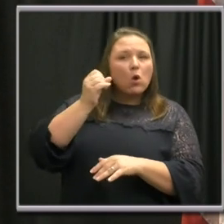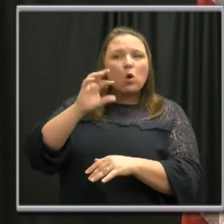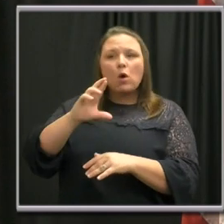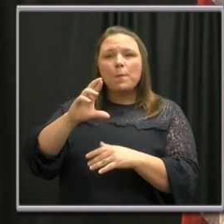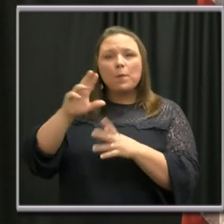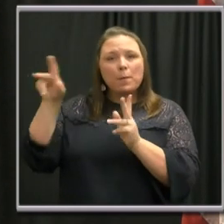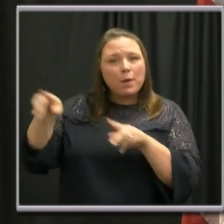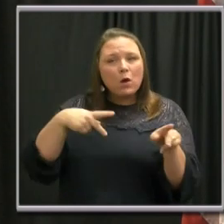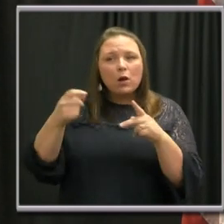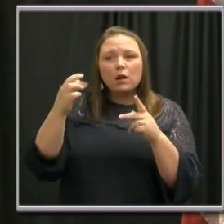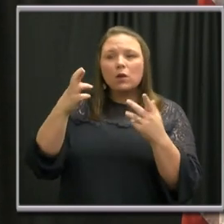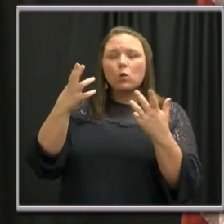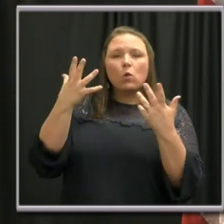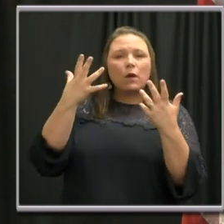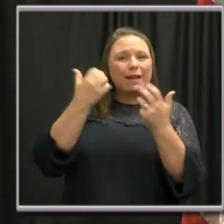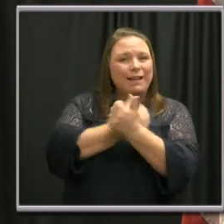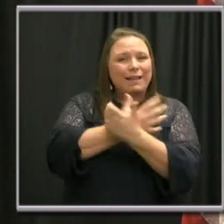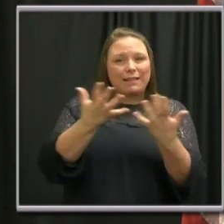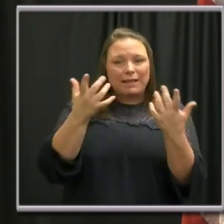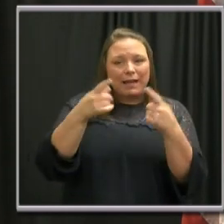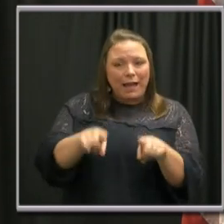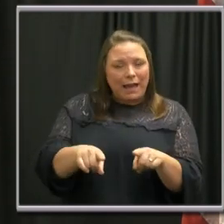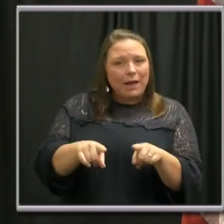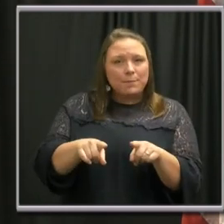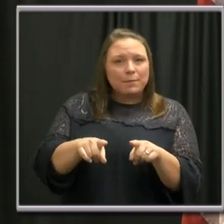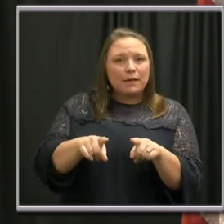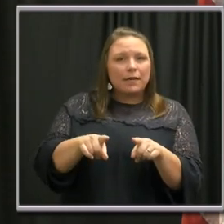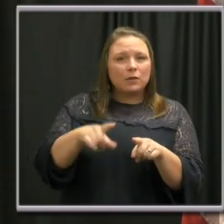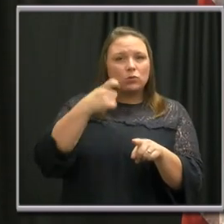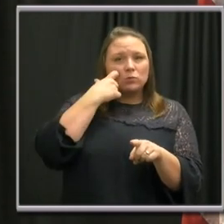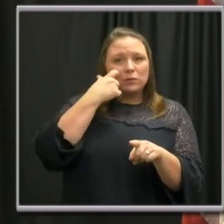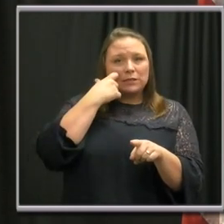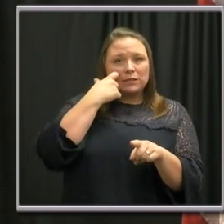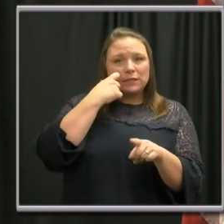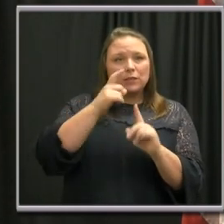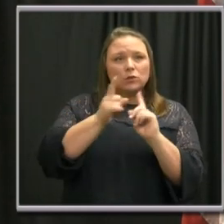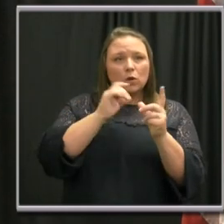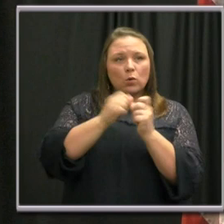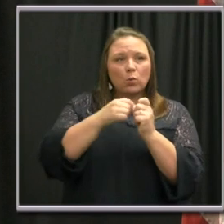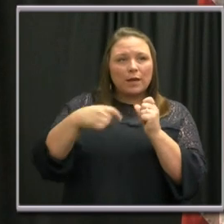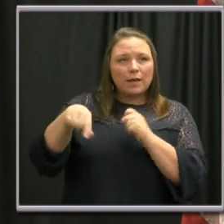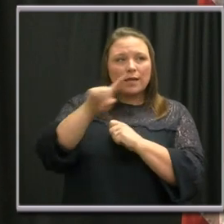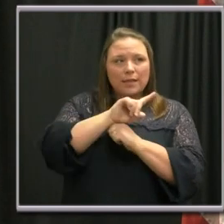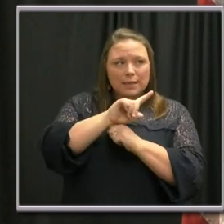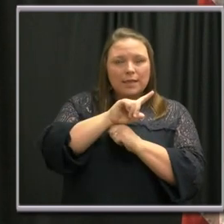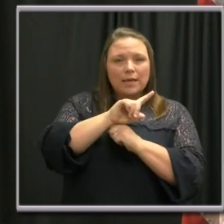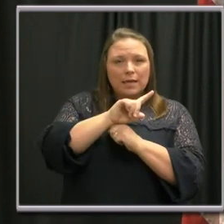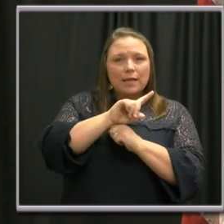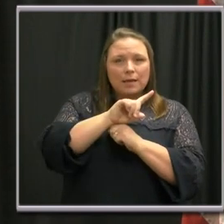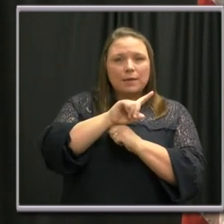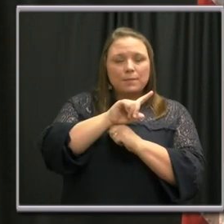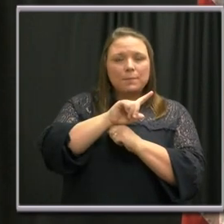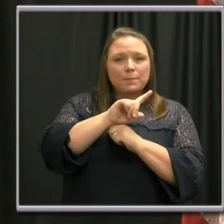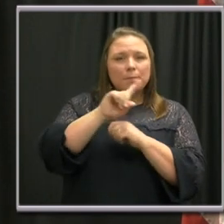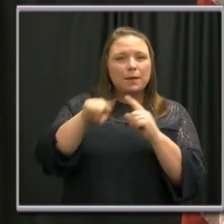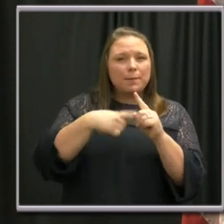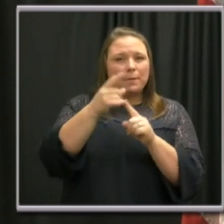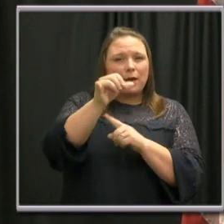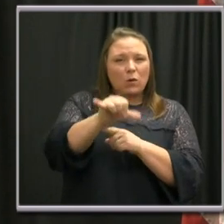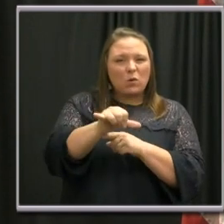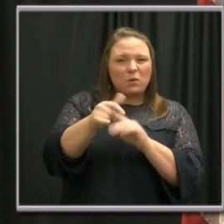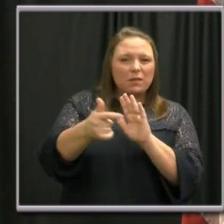had to go to people's houses for parties or large gatherings or anything like that and talk to them about, you know, anything like